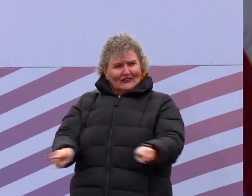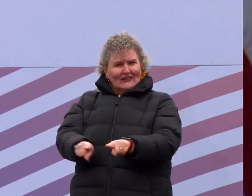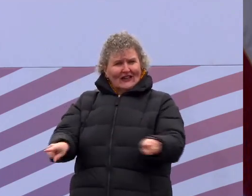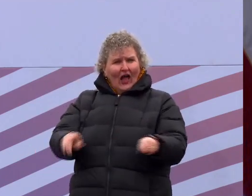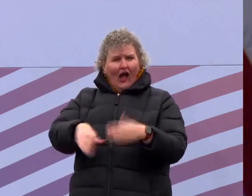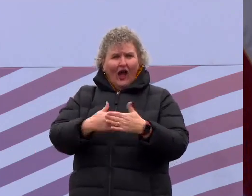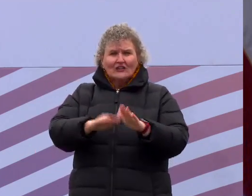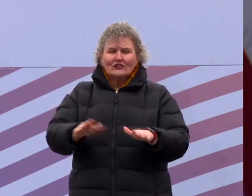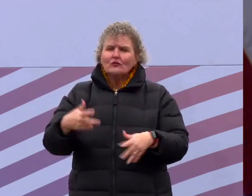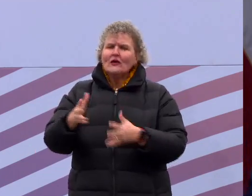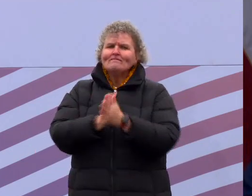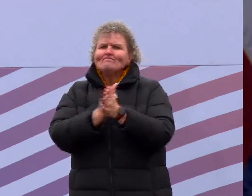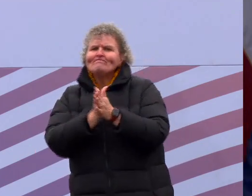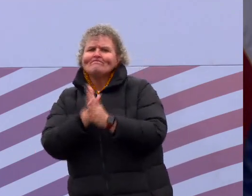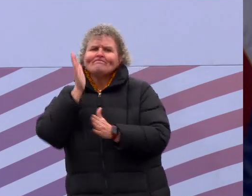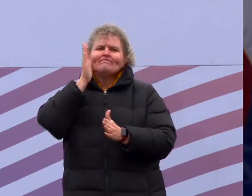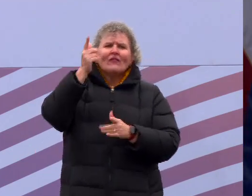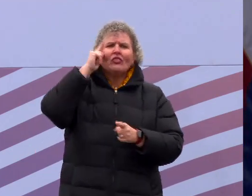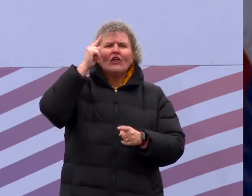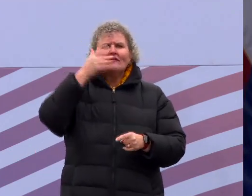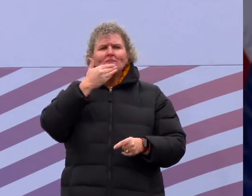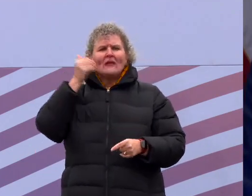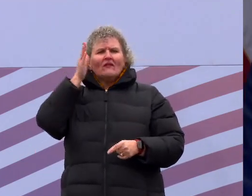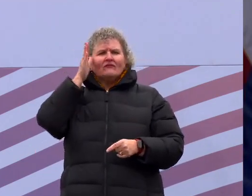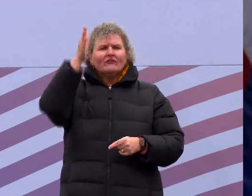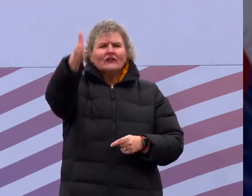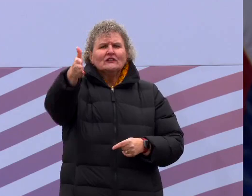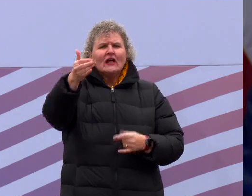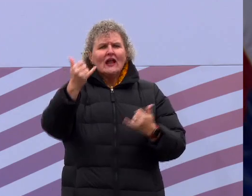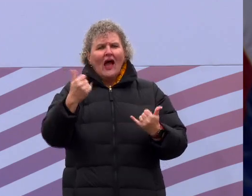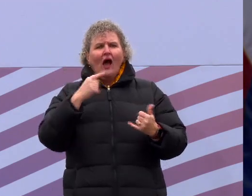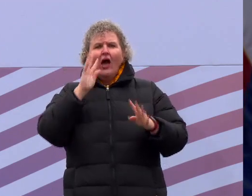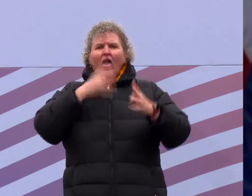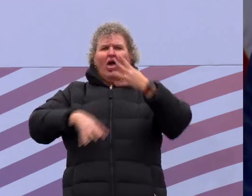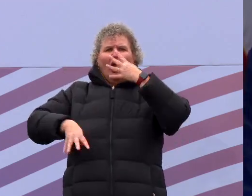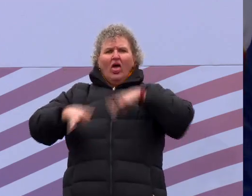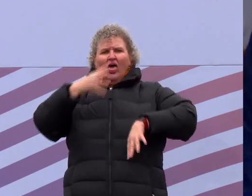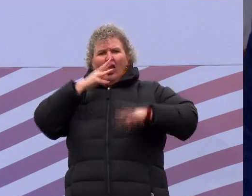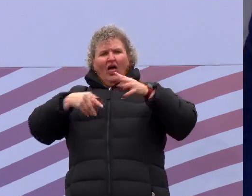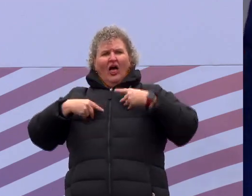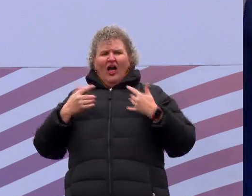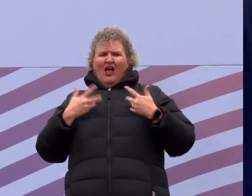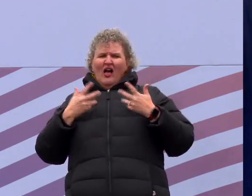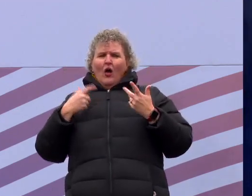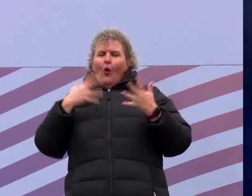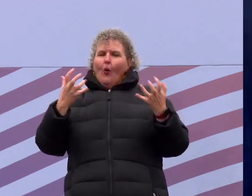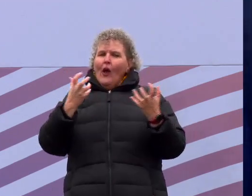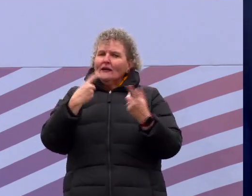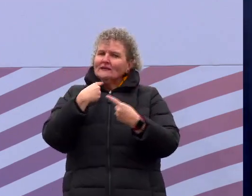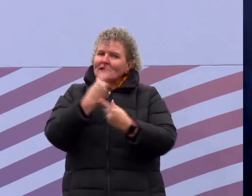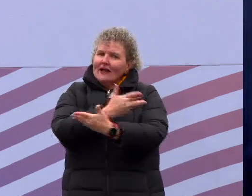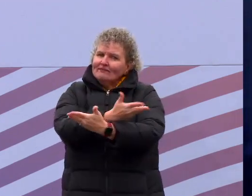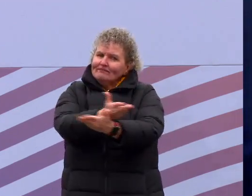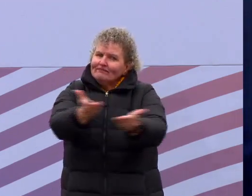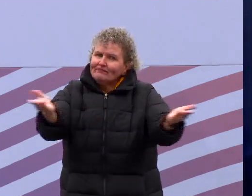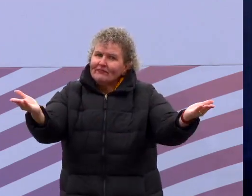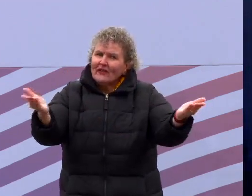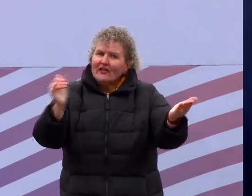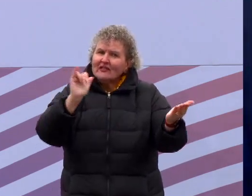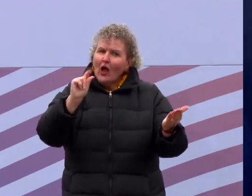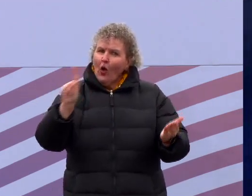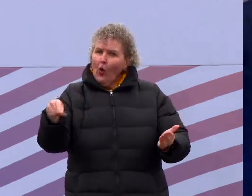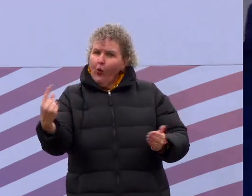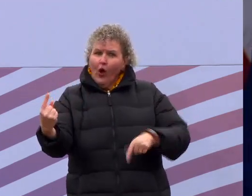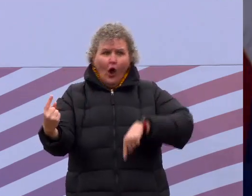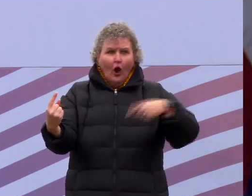themselves or anyone who feels unseen or forgotten across our commonwealth. I say to you that you are not alone, that I